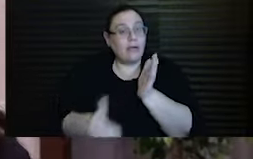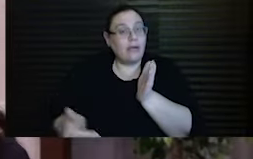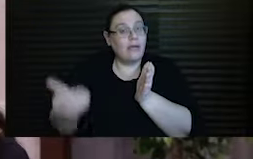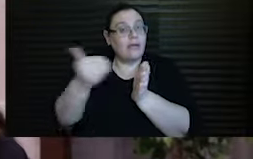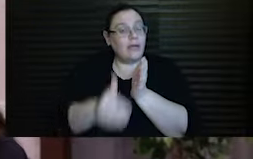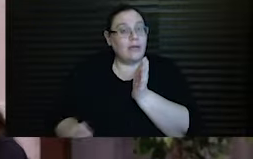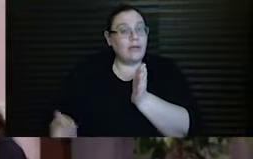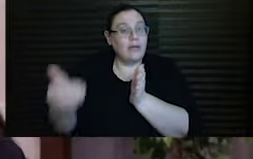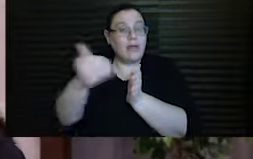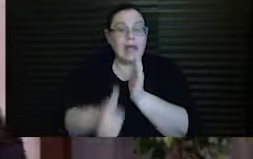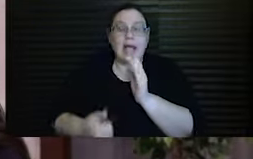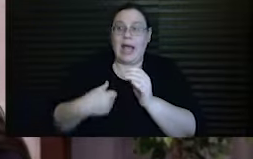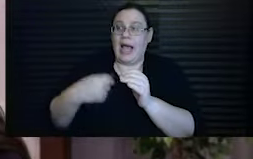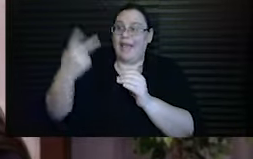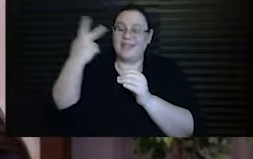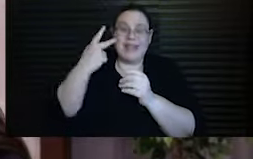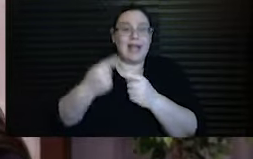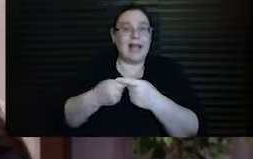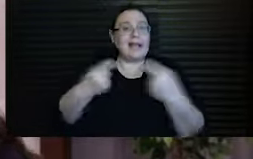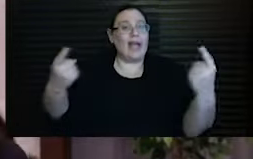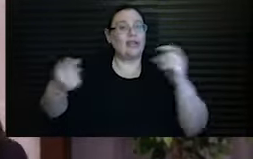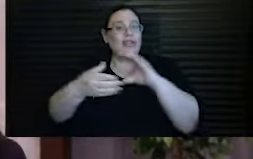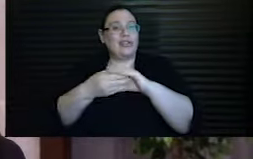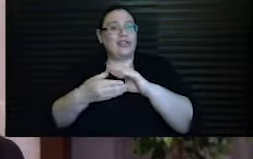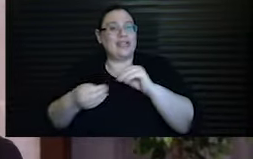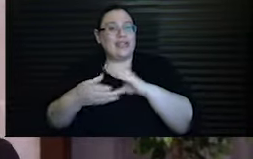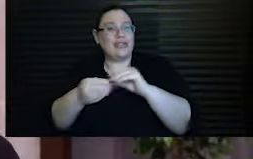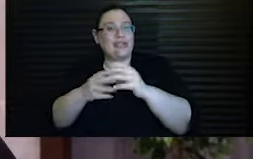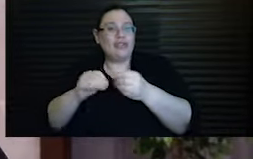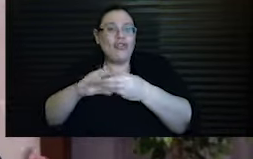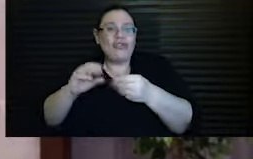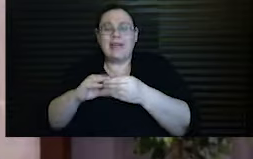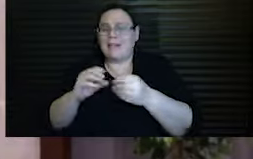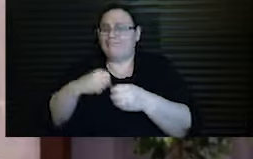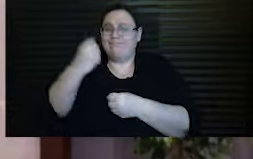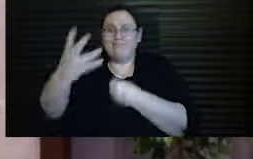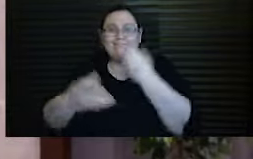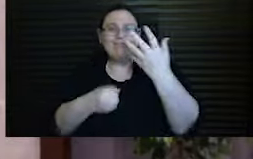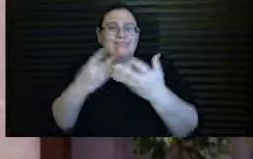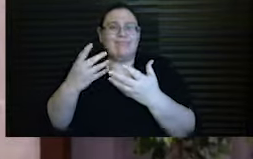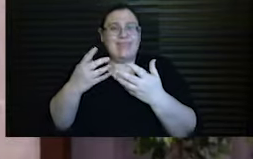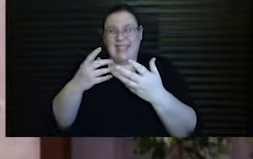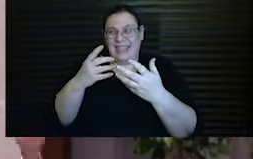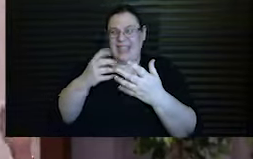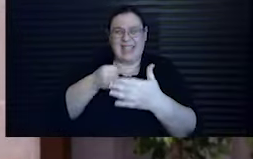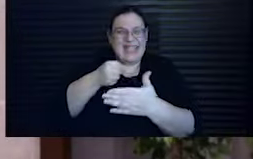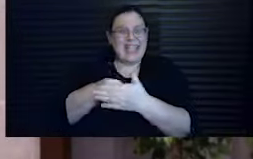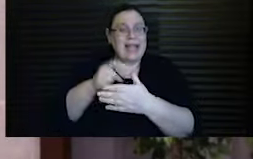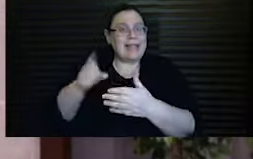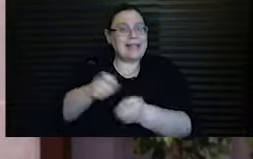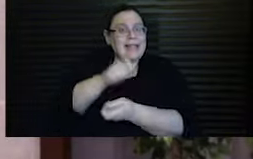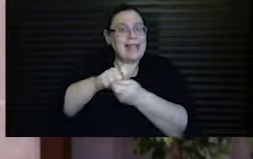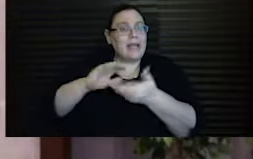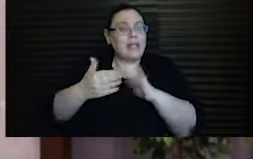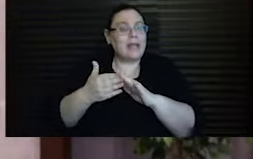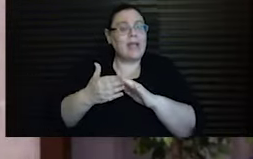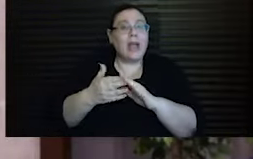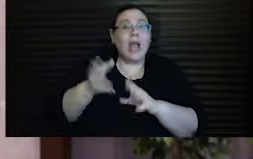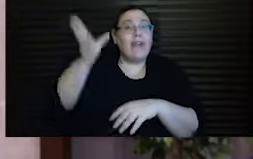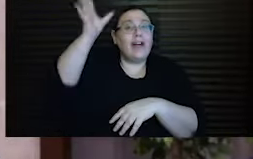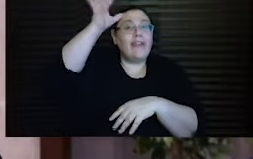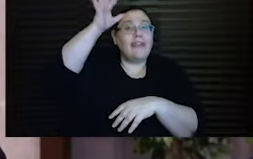and again a counter-testimony to that kind of dead-end thinking in this very community. The estranged father who,